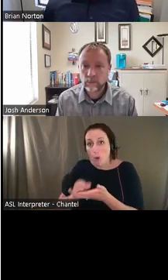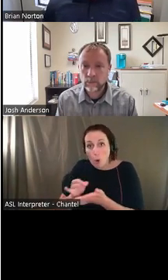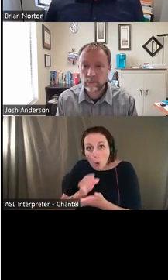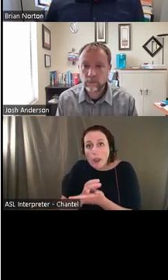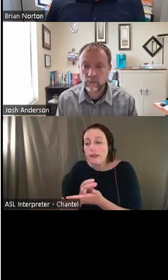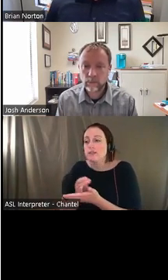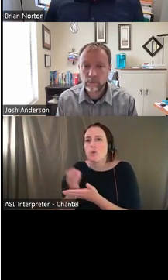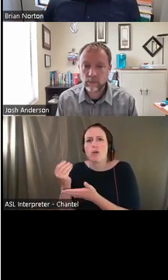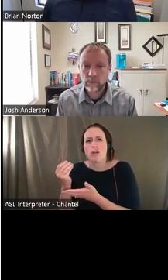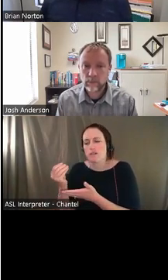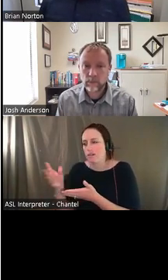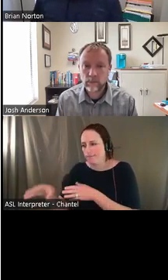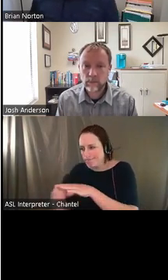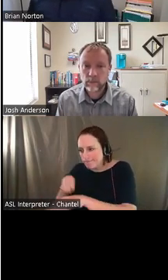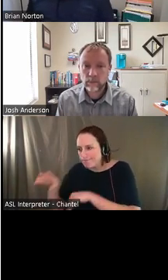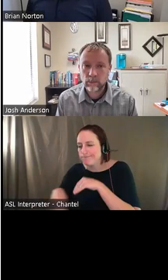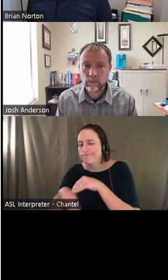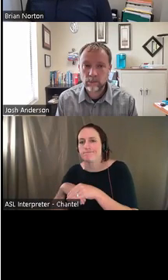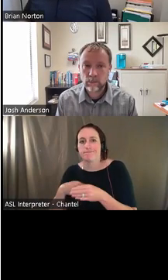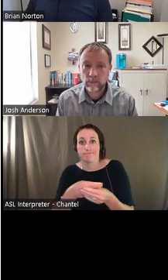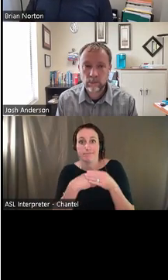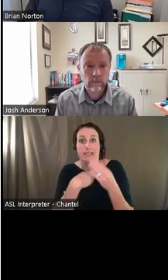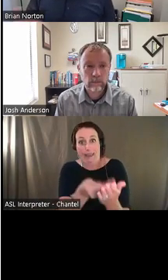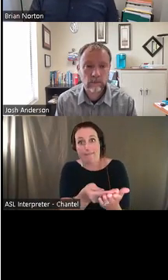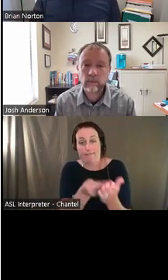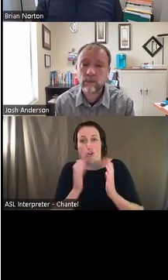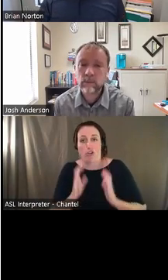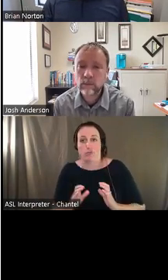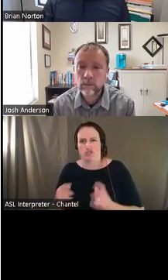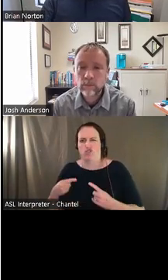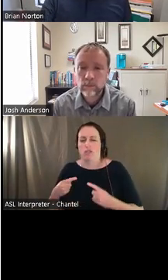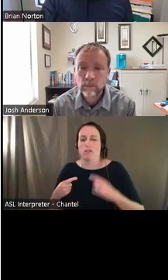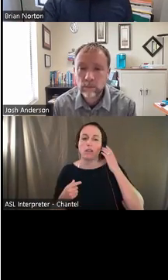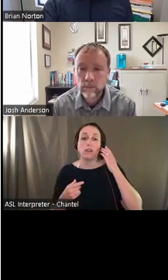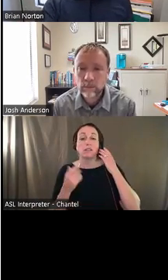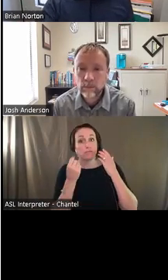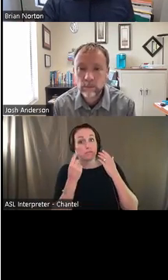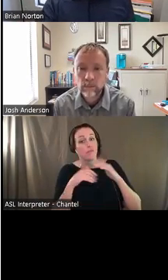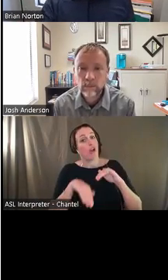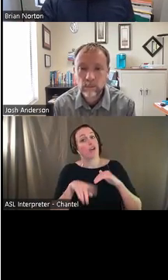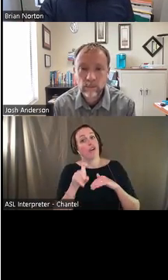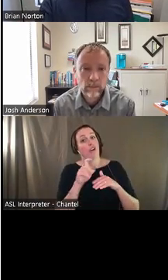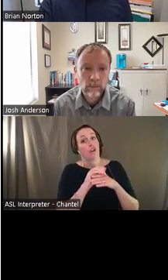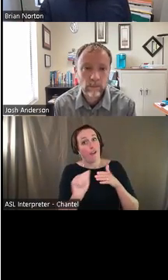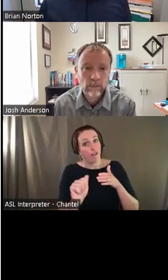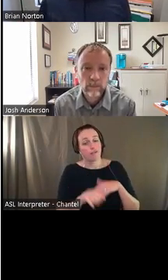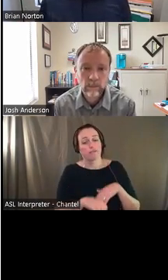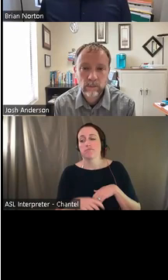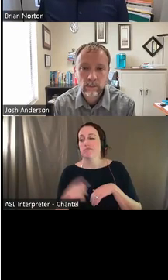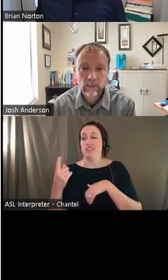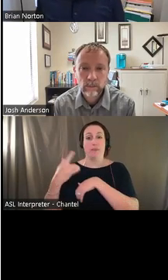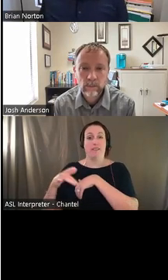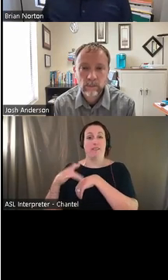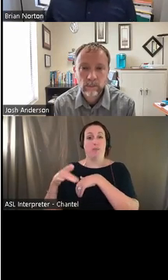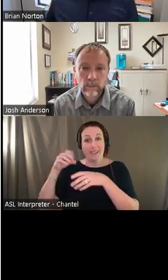register is a challenge for them. And so with that being said, again, it's a hundred dollars or less, it's gotta be something at the store. Um, and I'm gonna